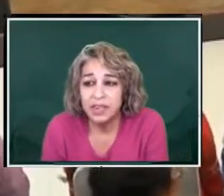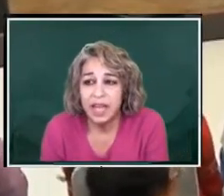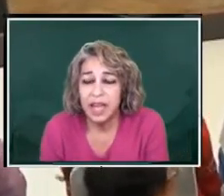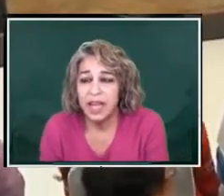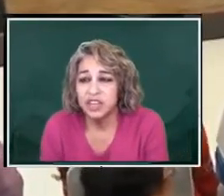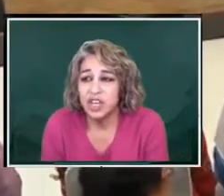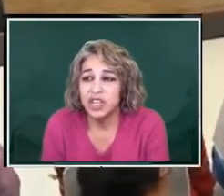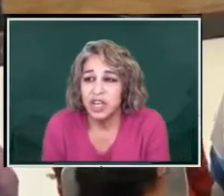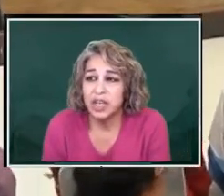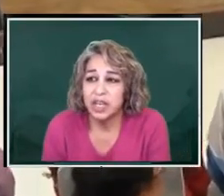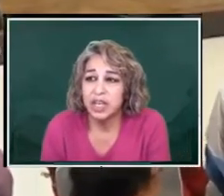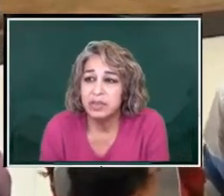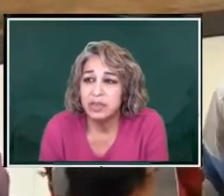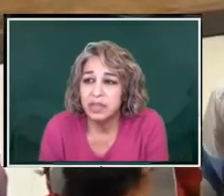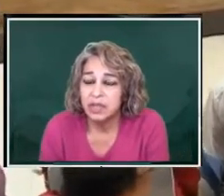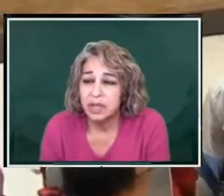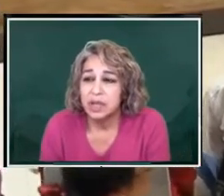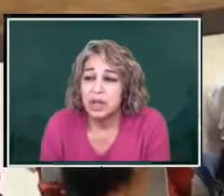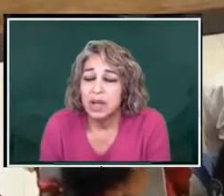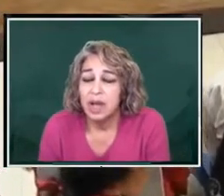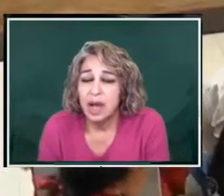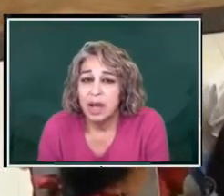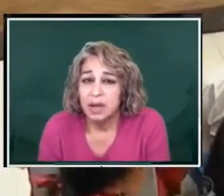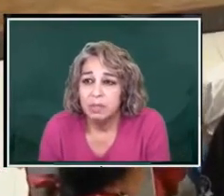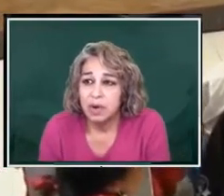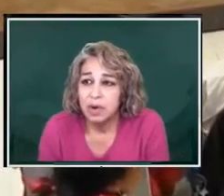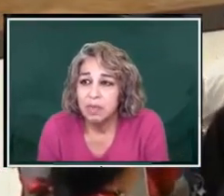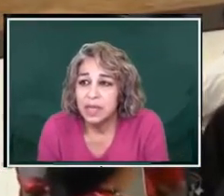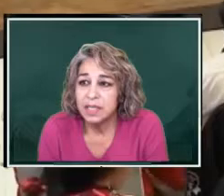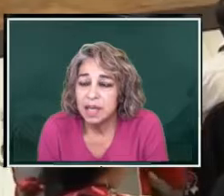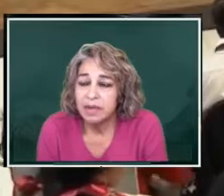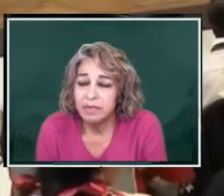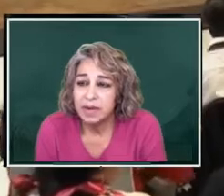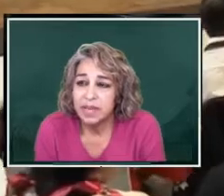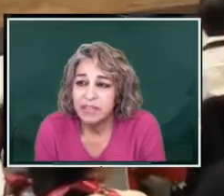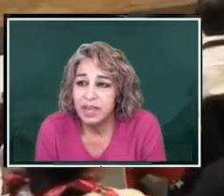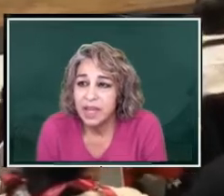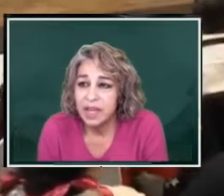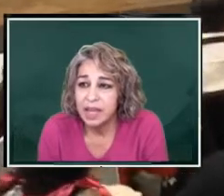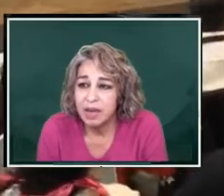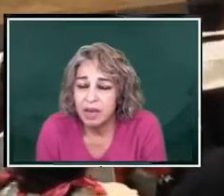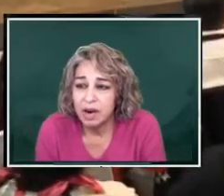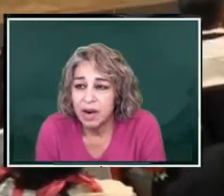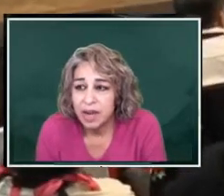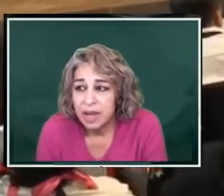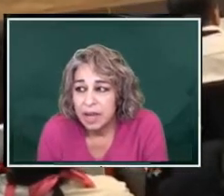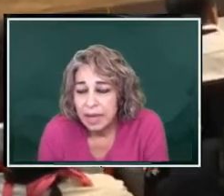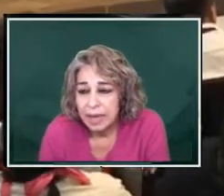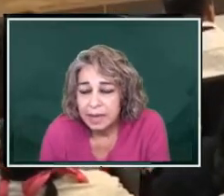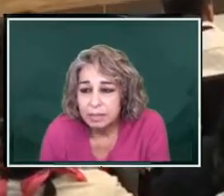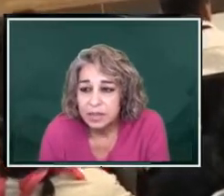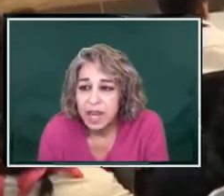yesterday, a judge accused Robles of deviating or